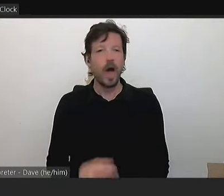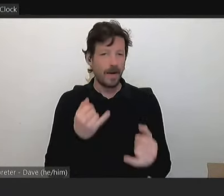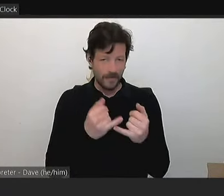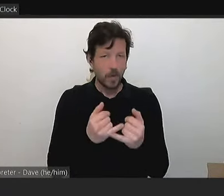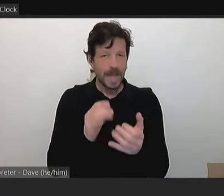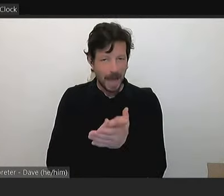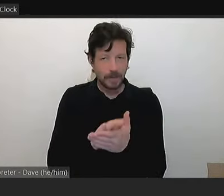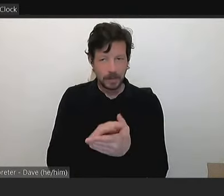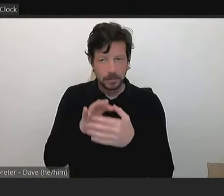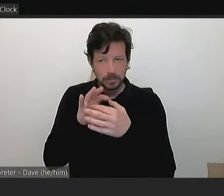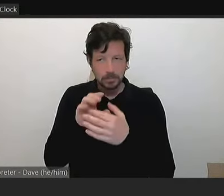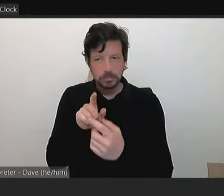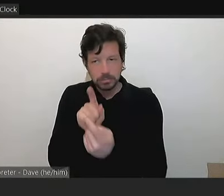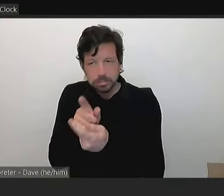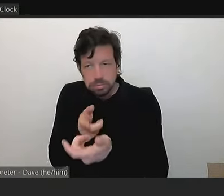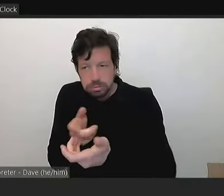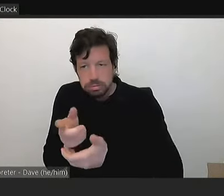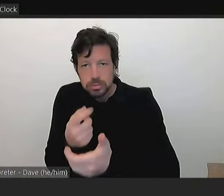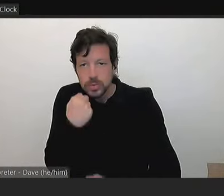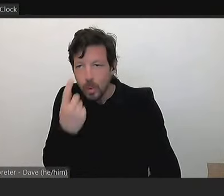anything that this doesn't help you with tonight.